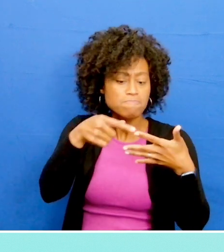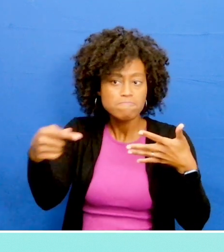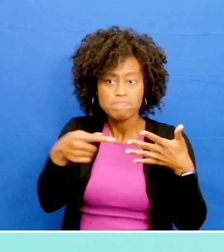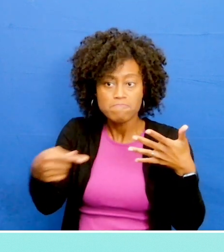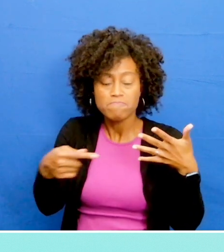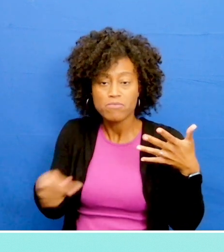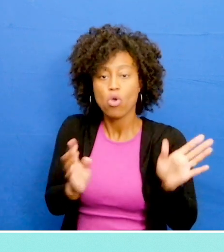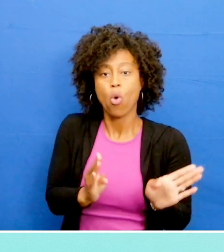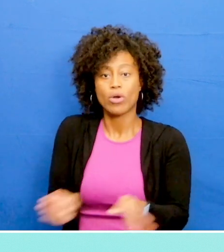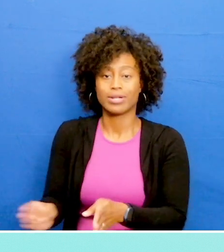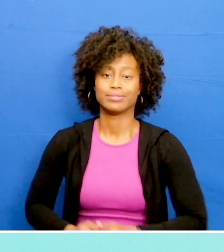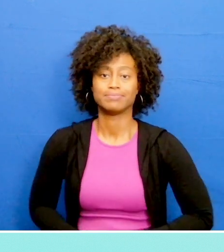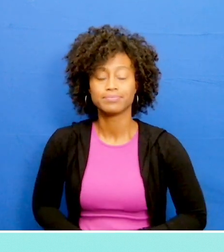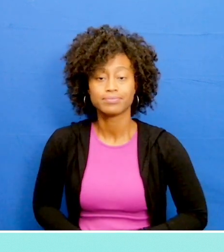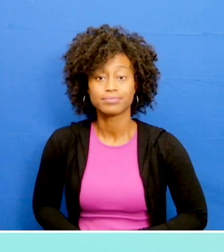and organized.